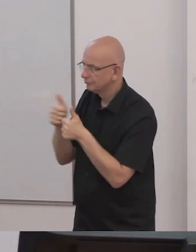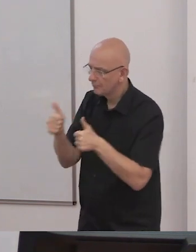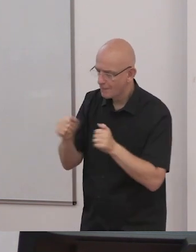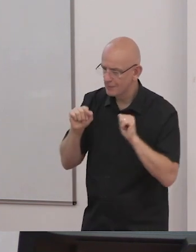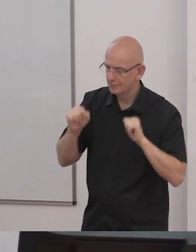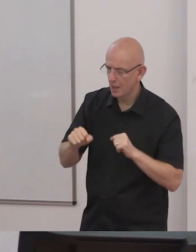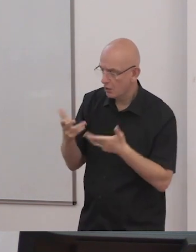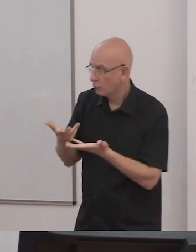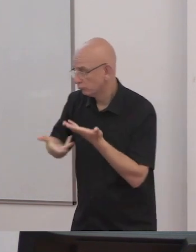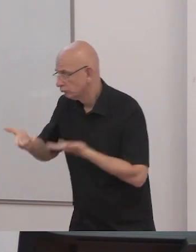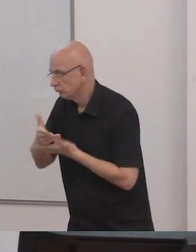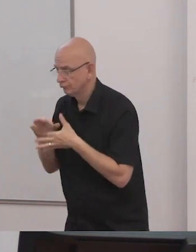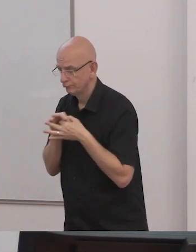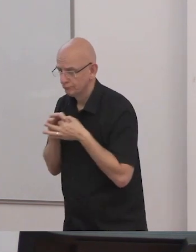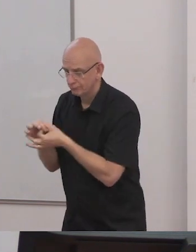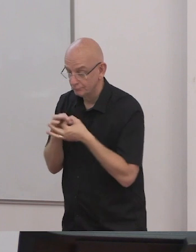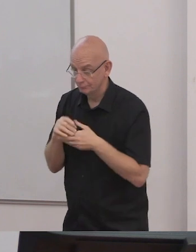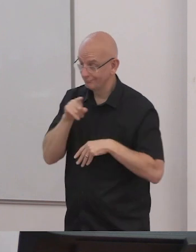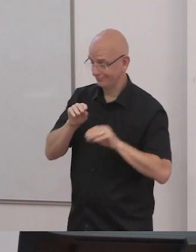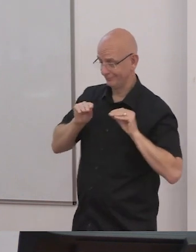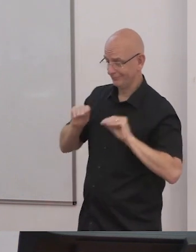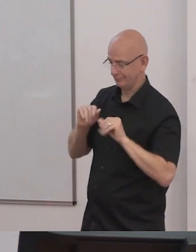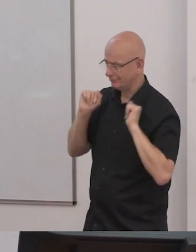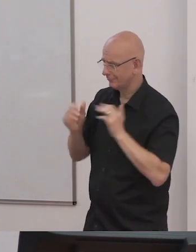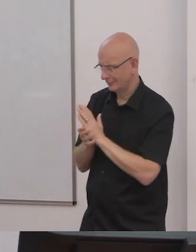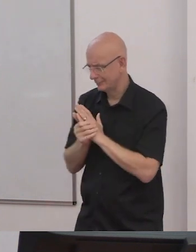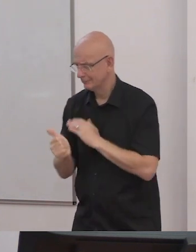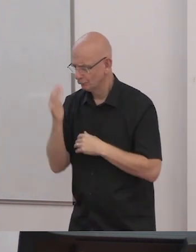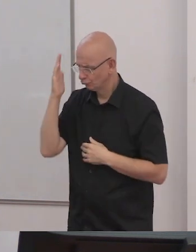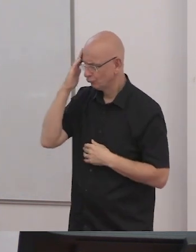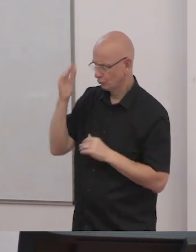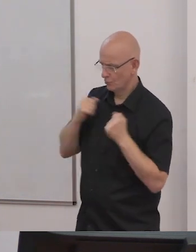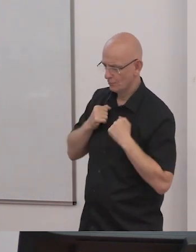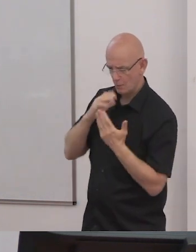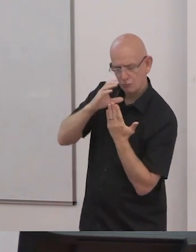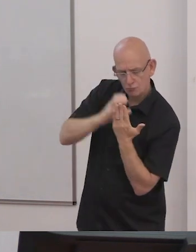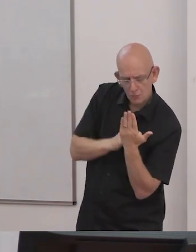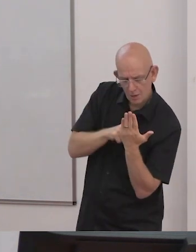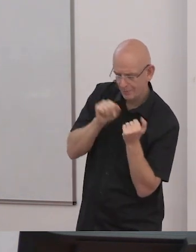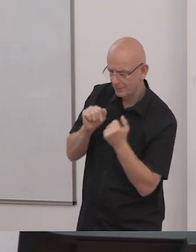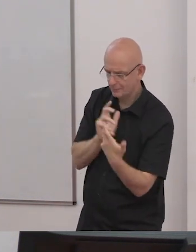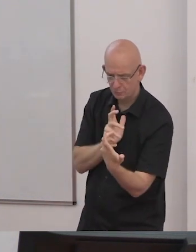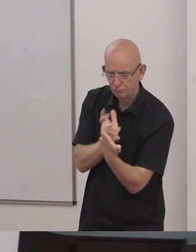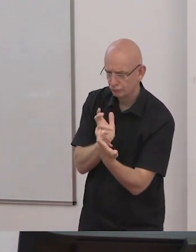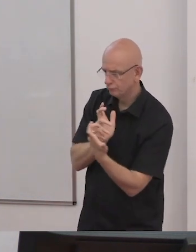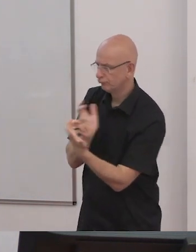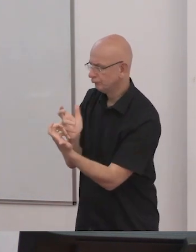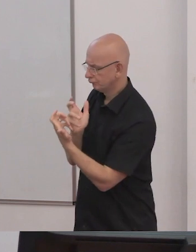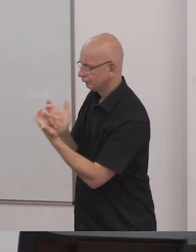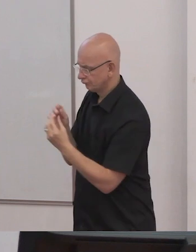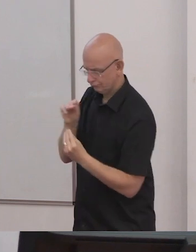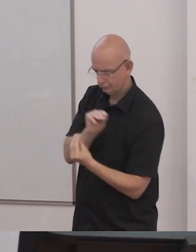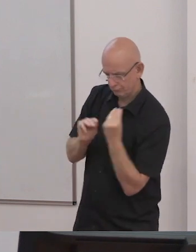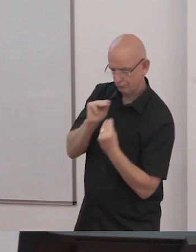content and materials so that they can be adapted to different students needs